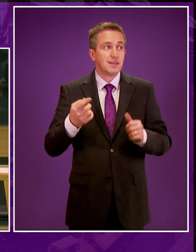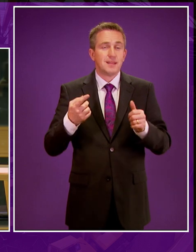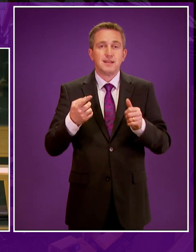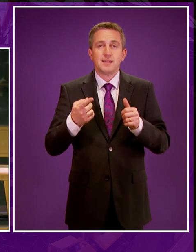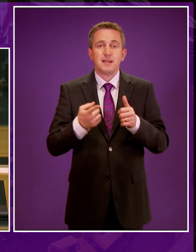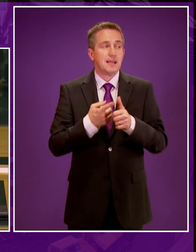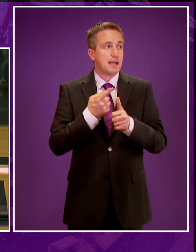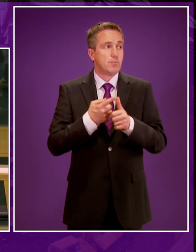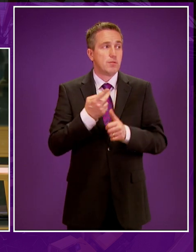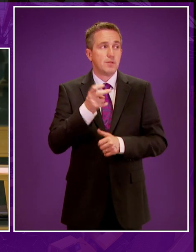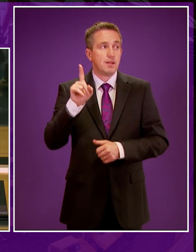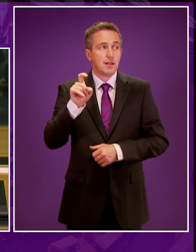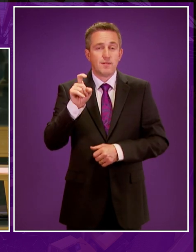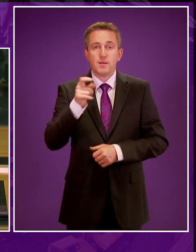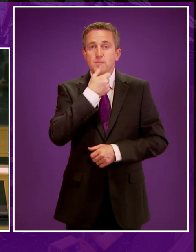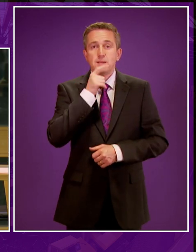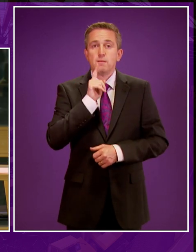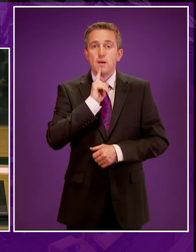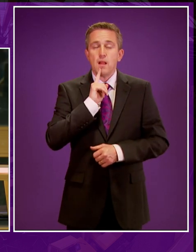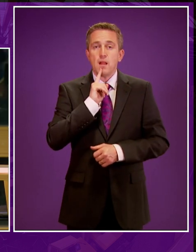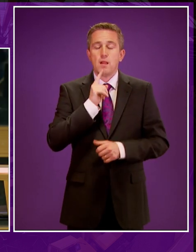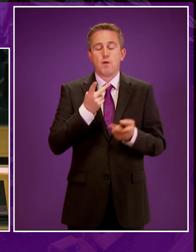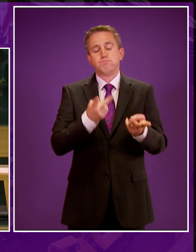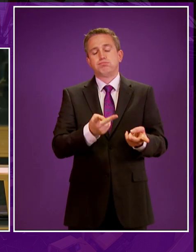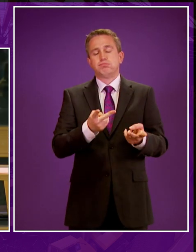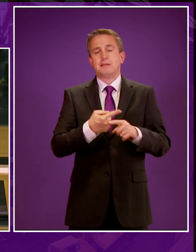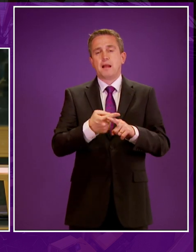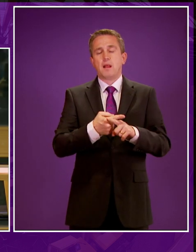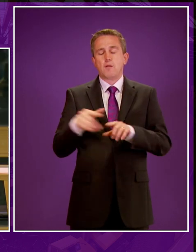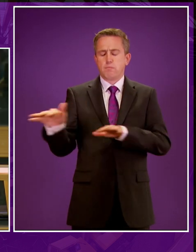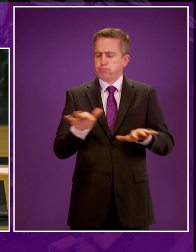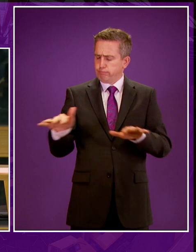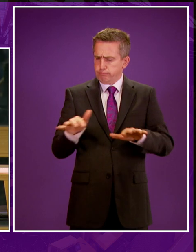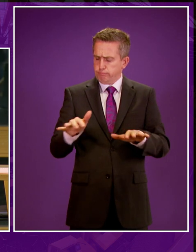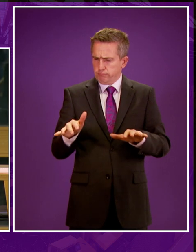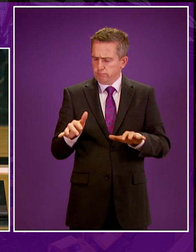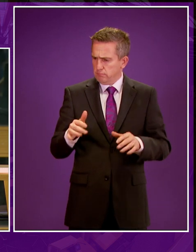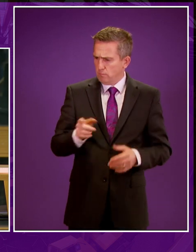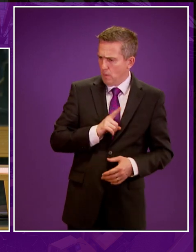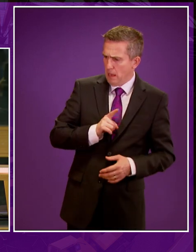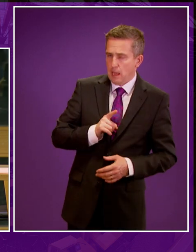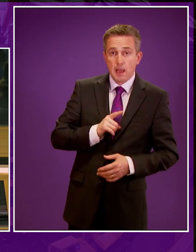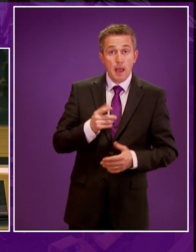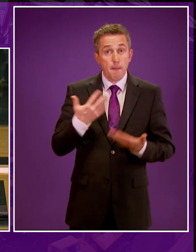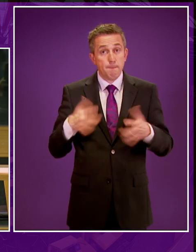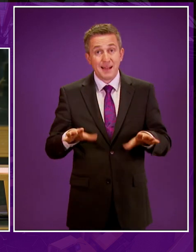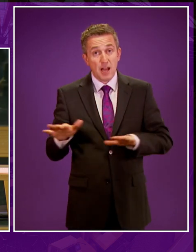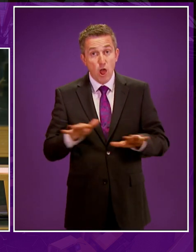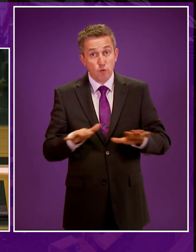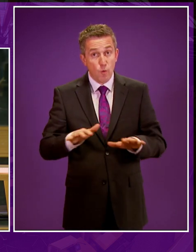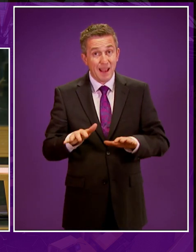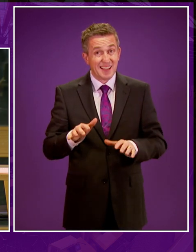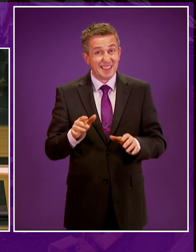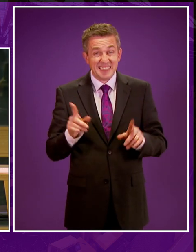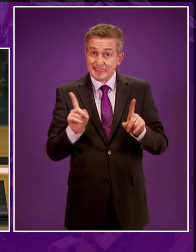the people of North-West England were shaken awake. The local people read in the papers the next day that there was in fact an earthquake. It